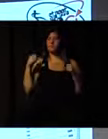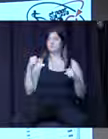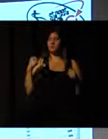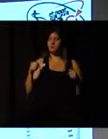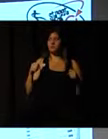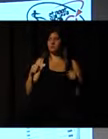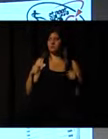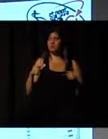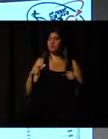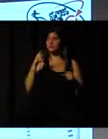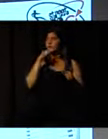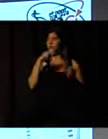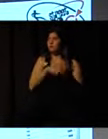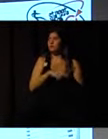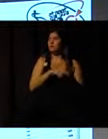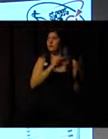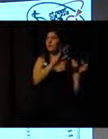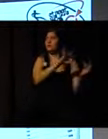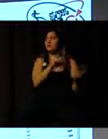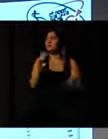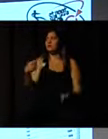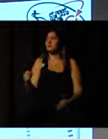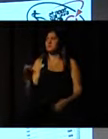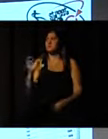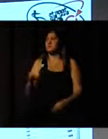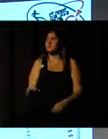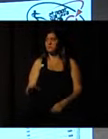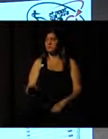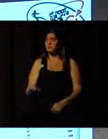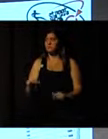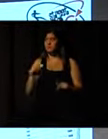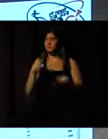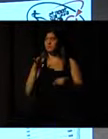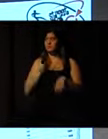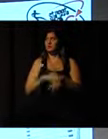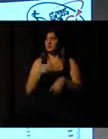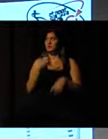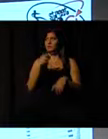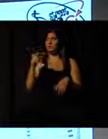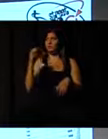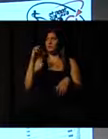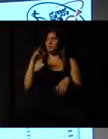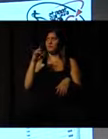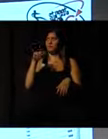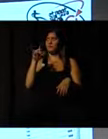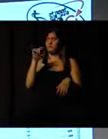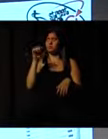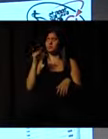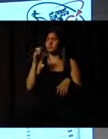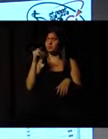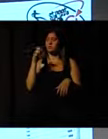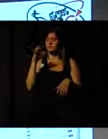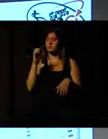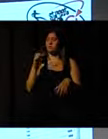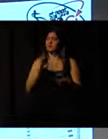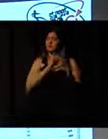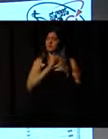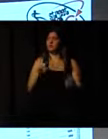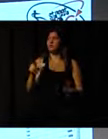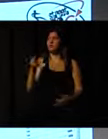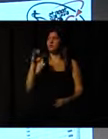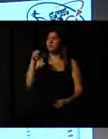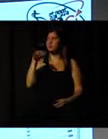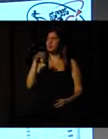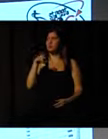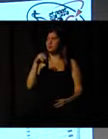communities. We work in 200 different communities across the UK. And we provide support to the organizations there to